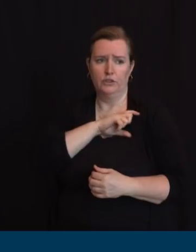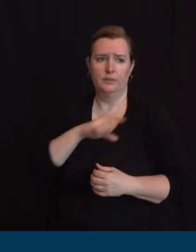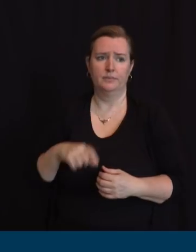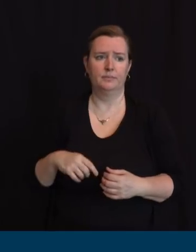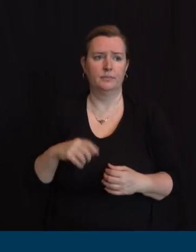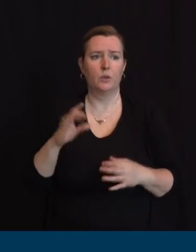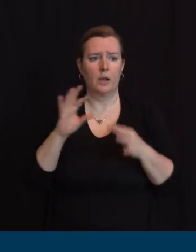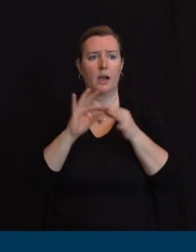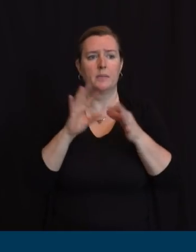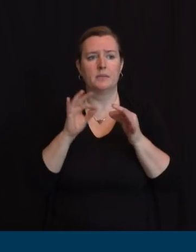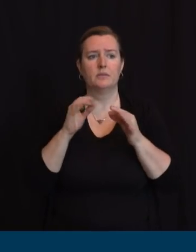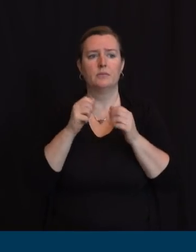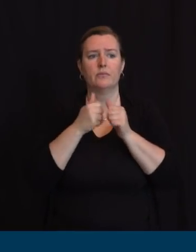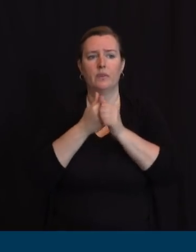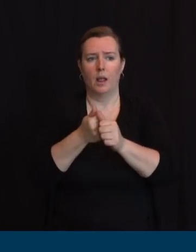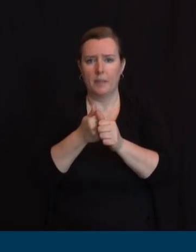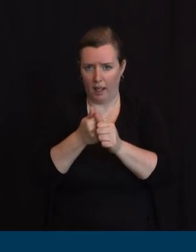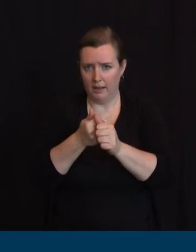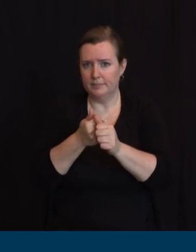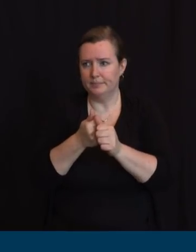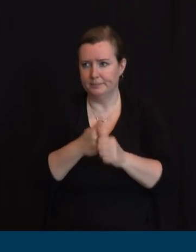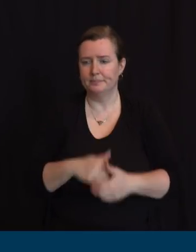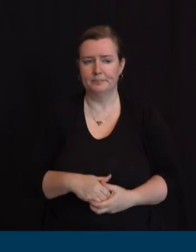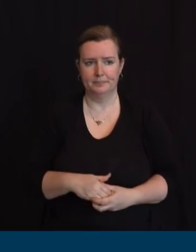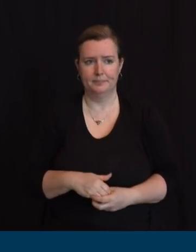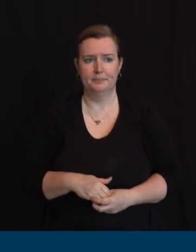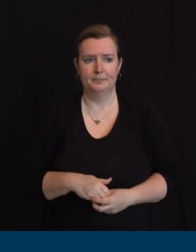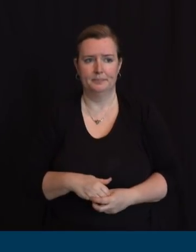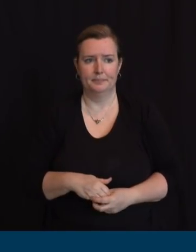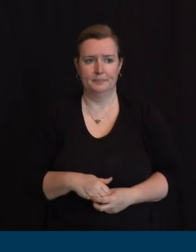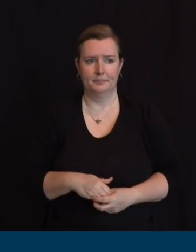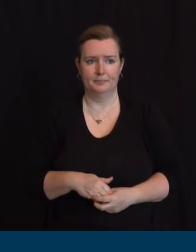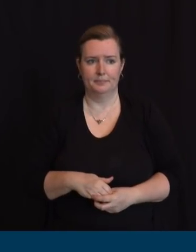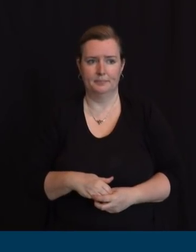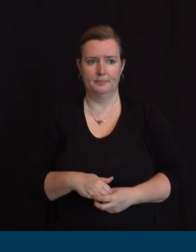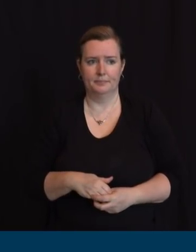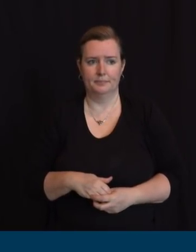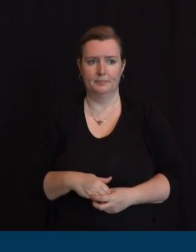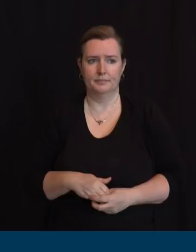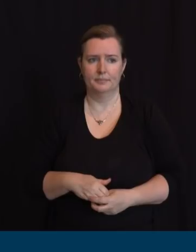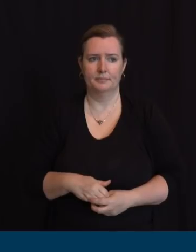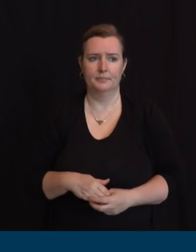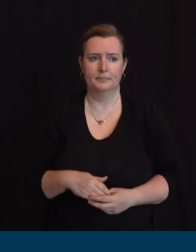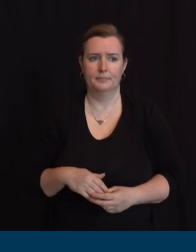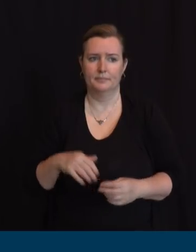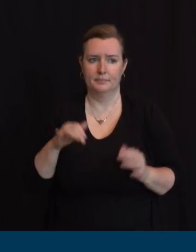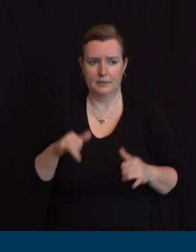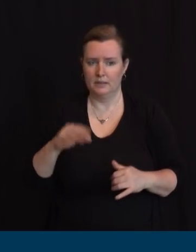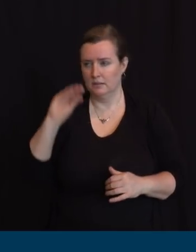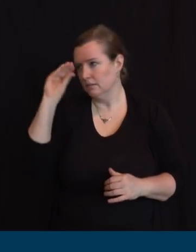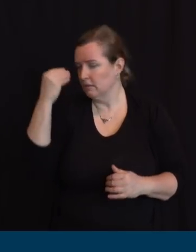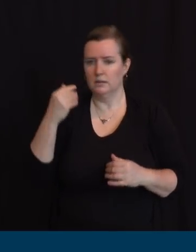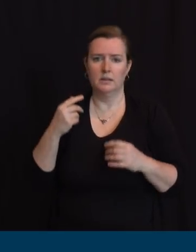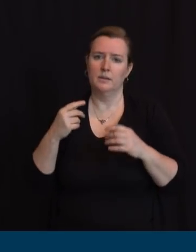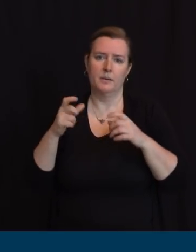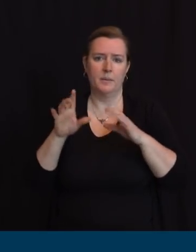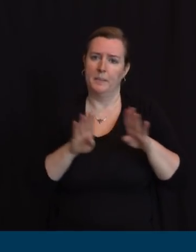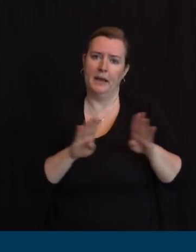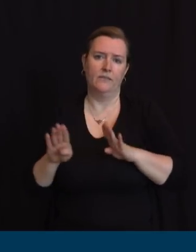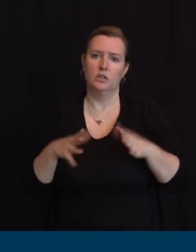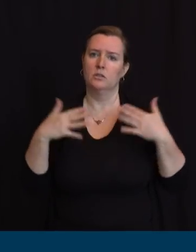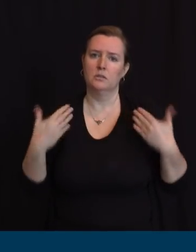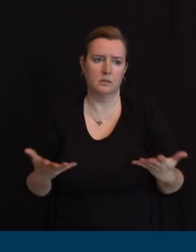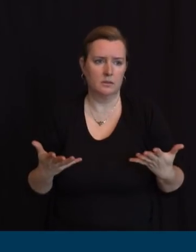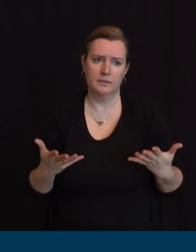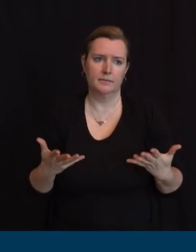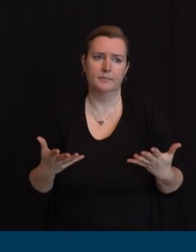notwithstanding the, in some cases, ongoing knucklehead behavior and some folks just letting their guard down, I have to say this